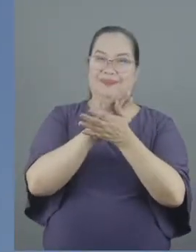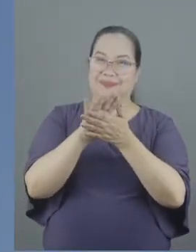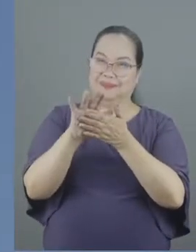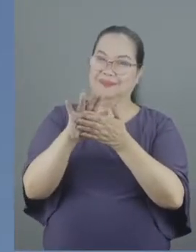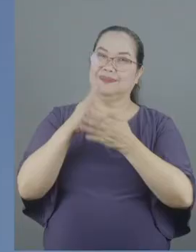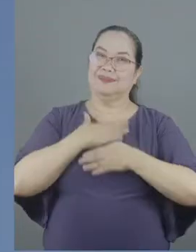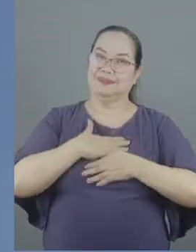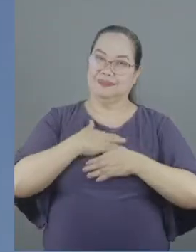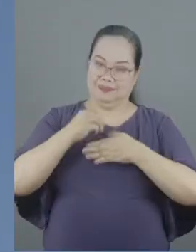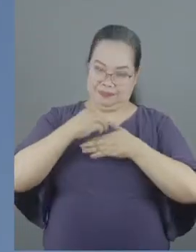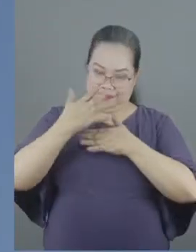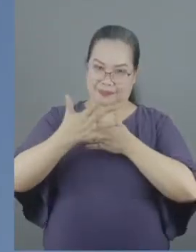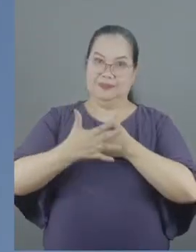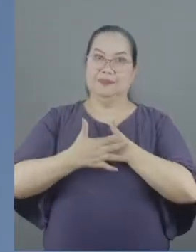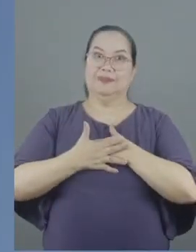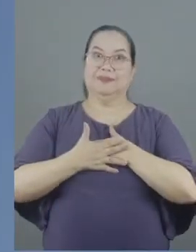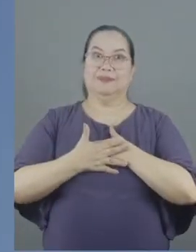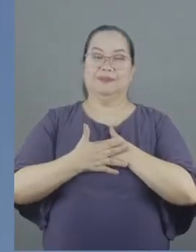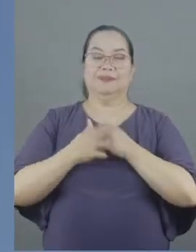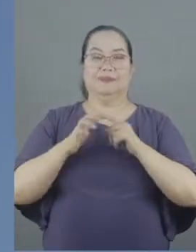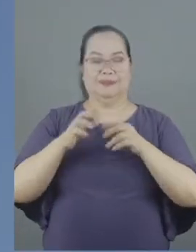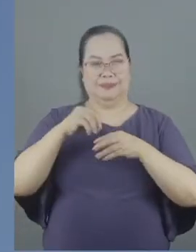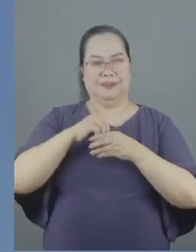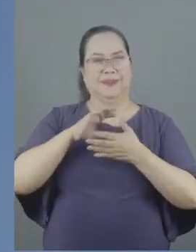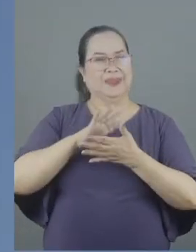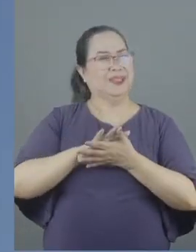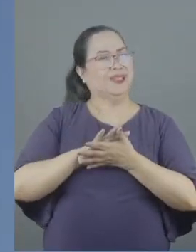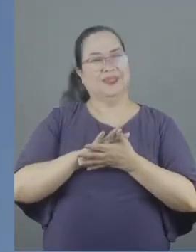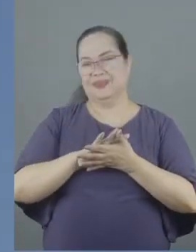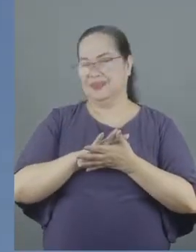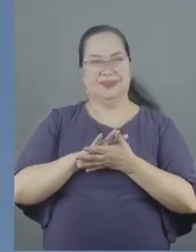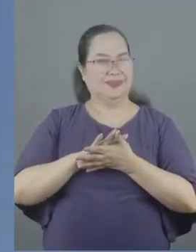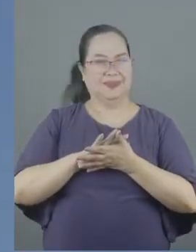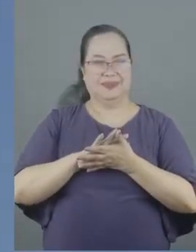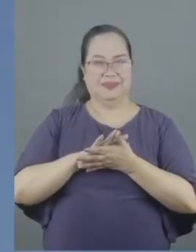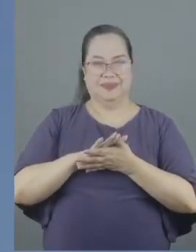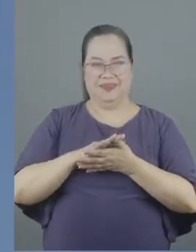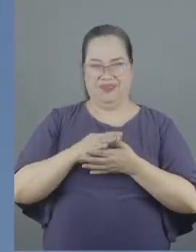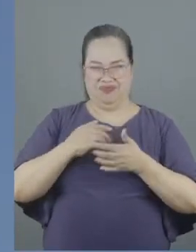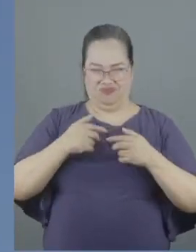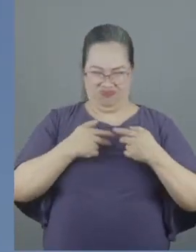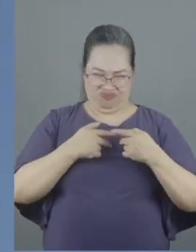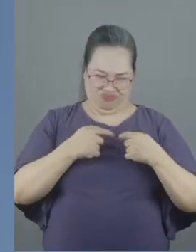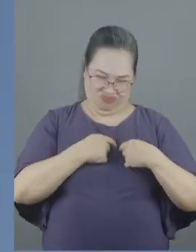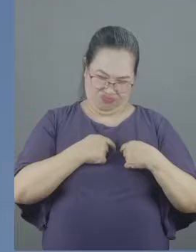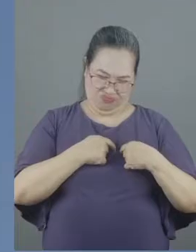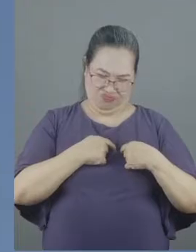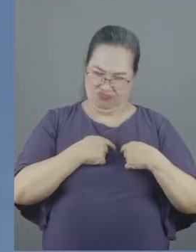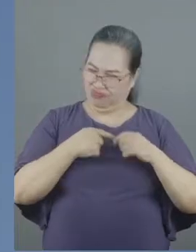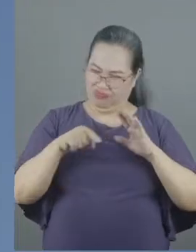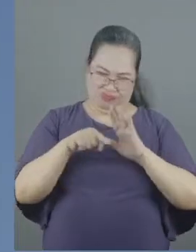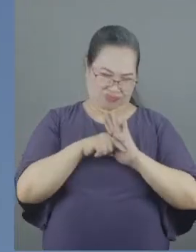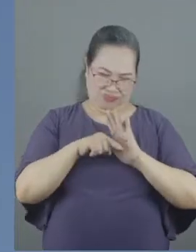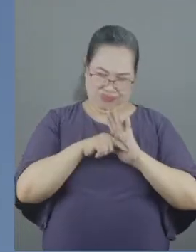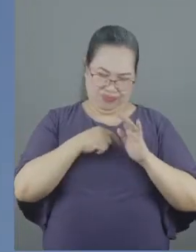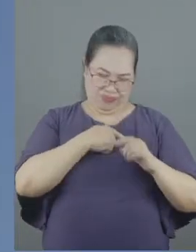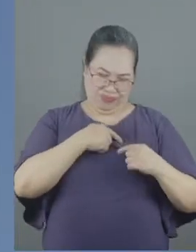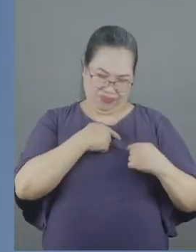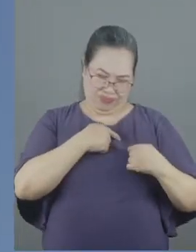on the outside. But on the inside, grievances and negative emotions abound.